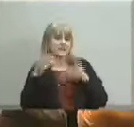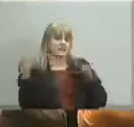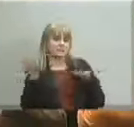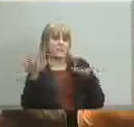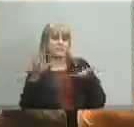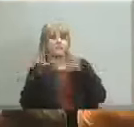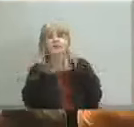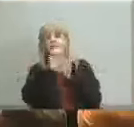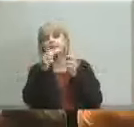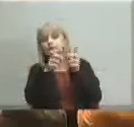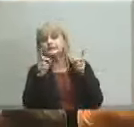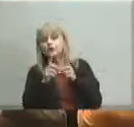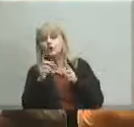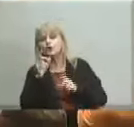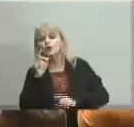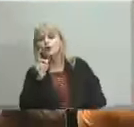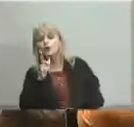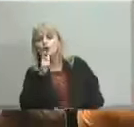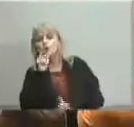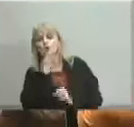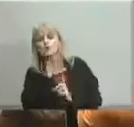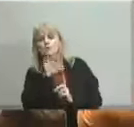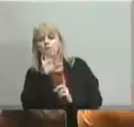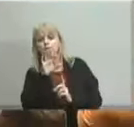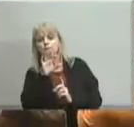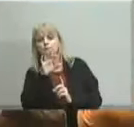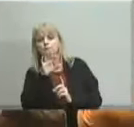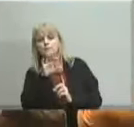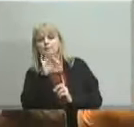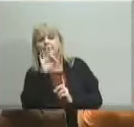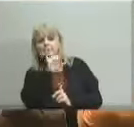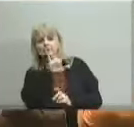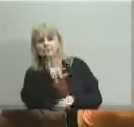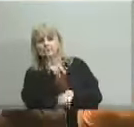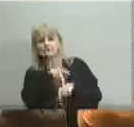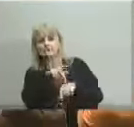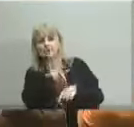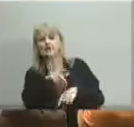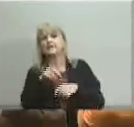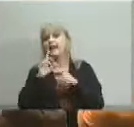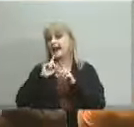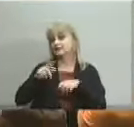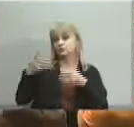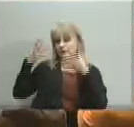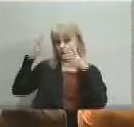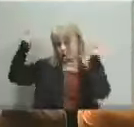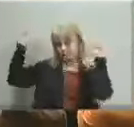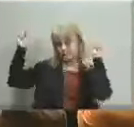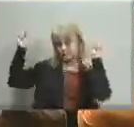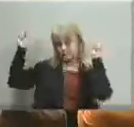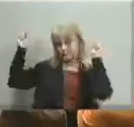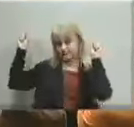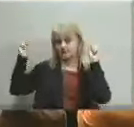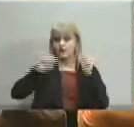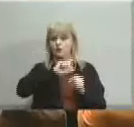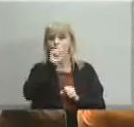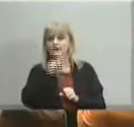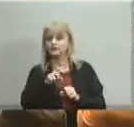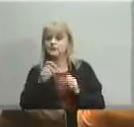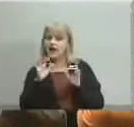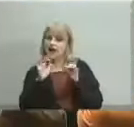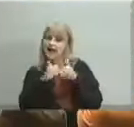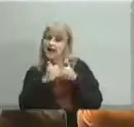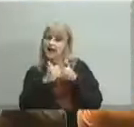you know who appoints your principals the answer is the superintendent so the question becomes how do we have